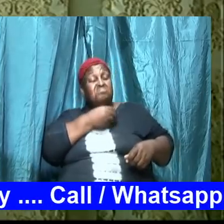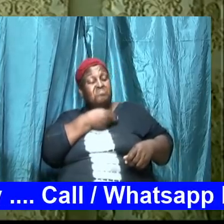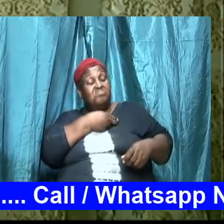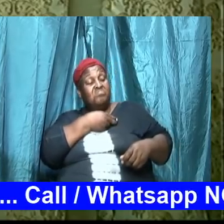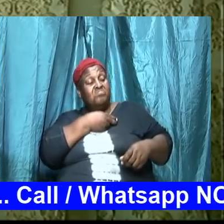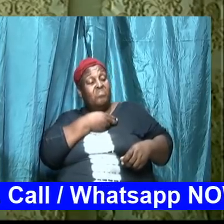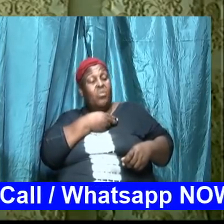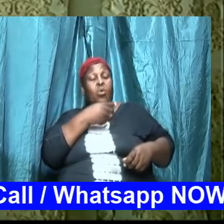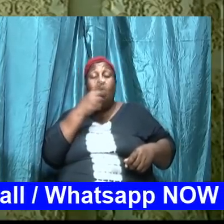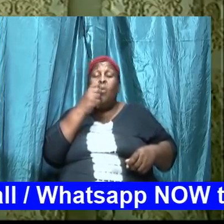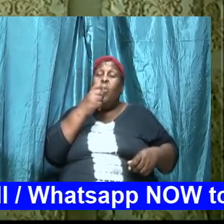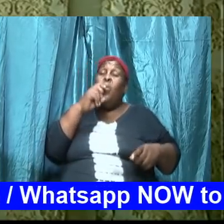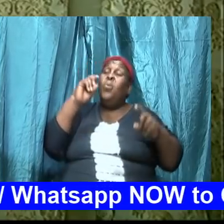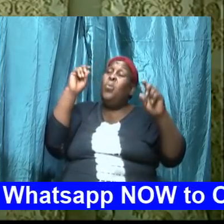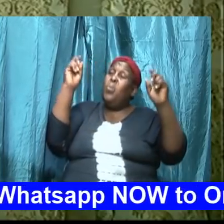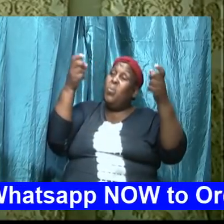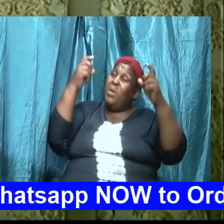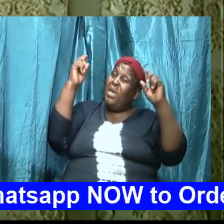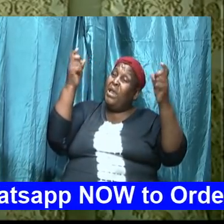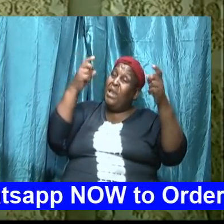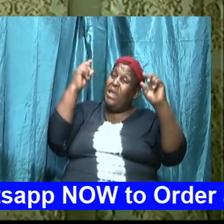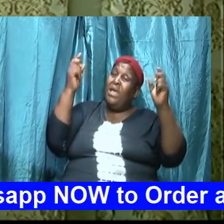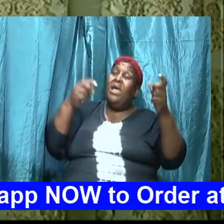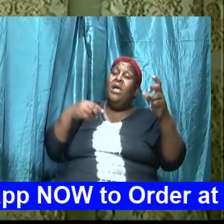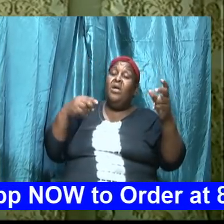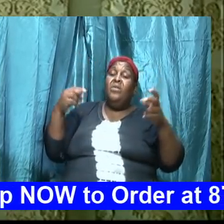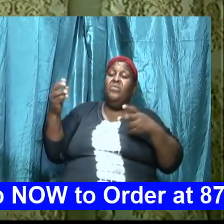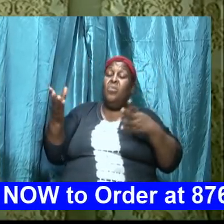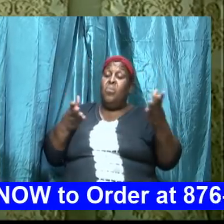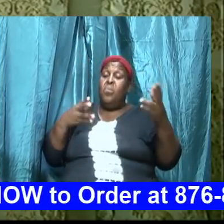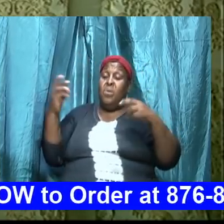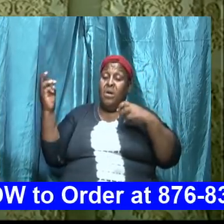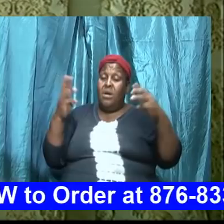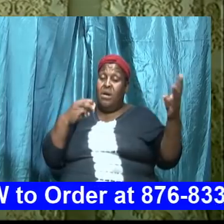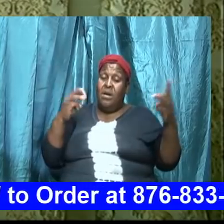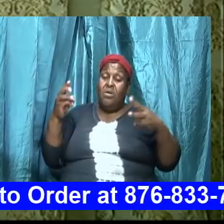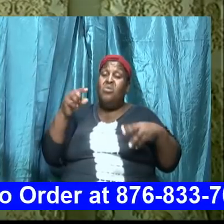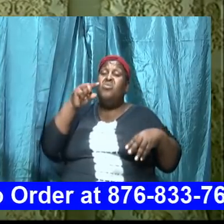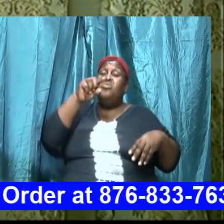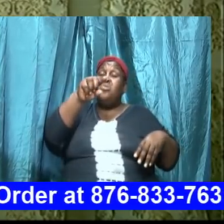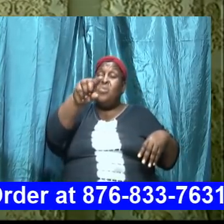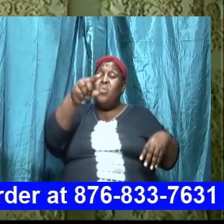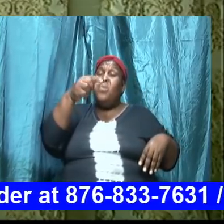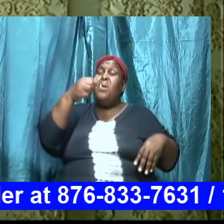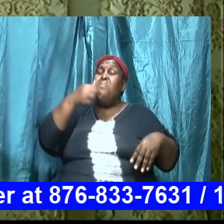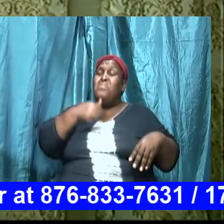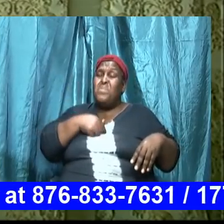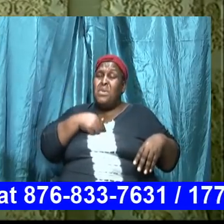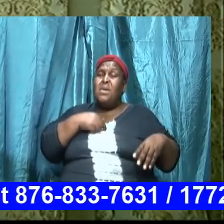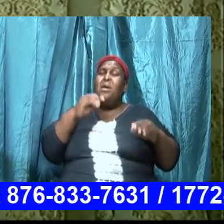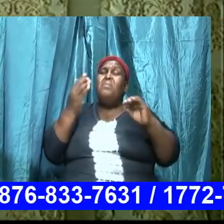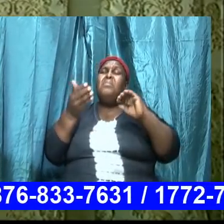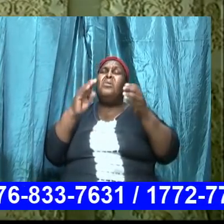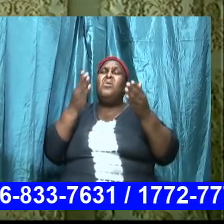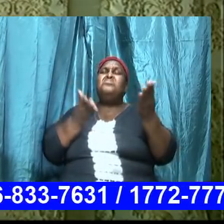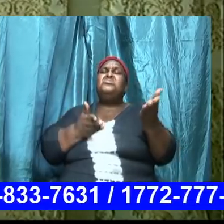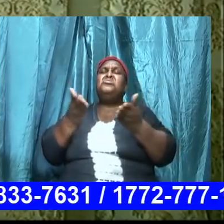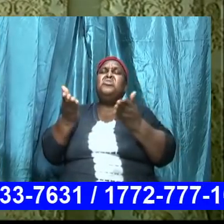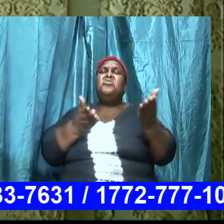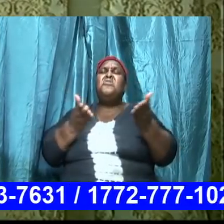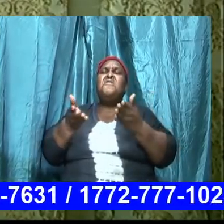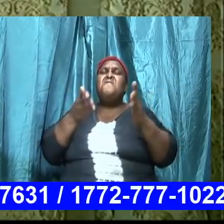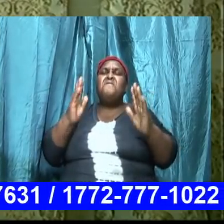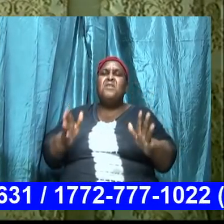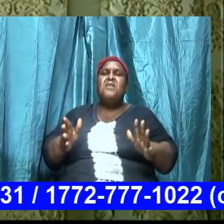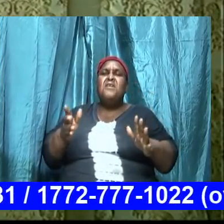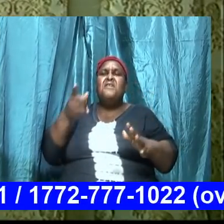warfare you and I become servants if we allow Satan to capture us in that way we better capture